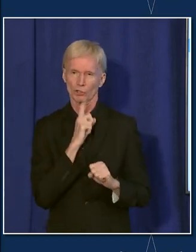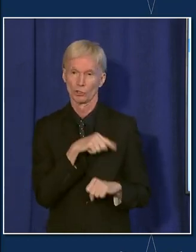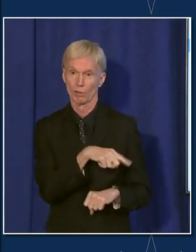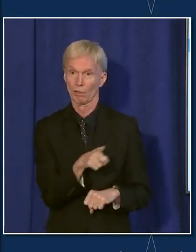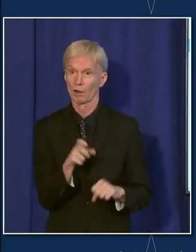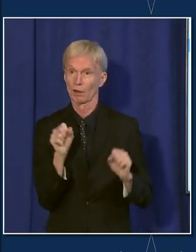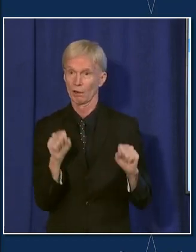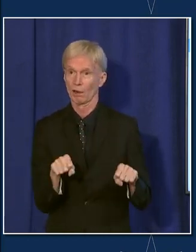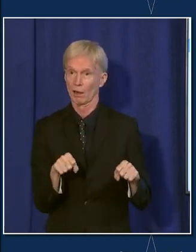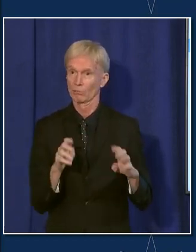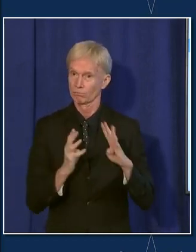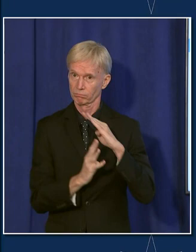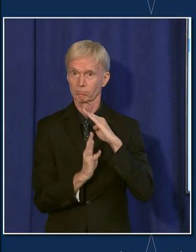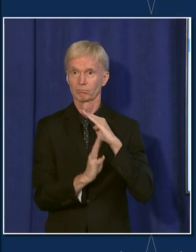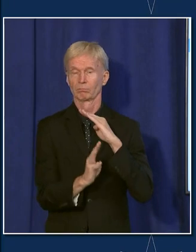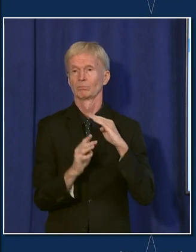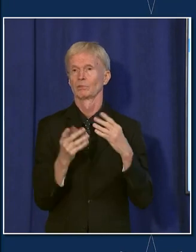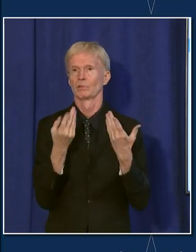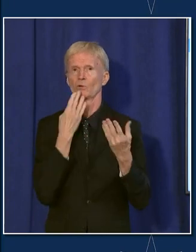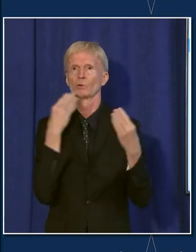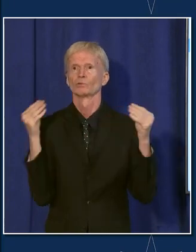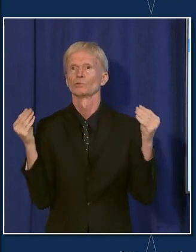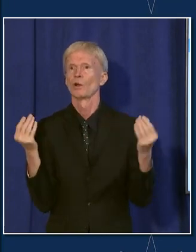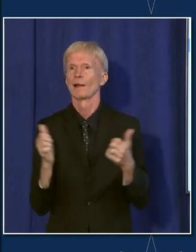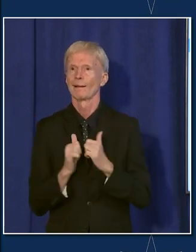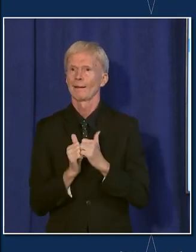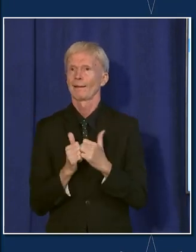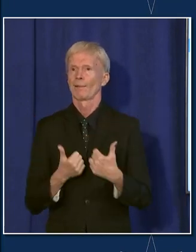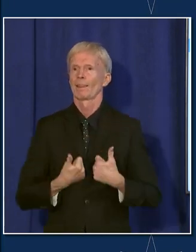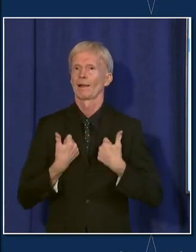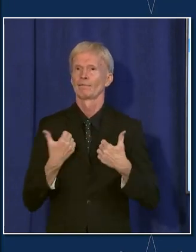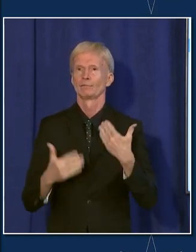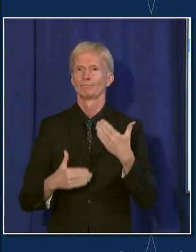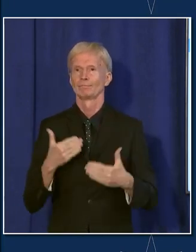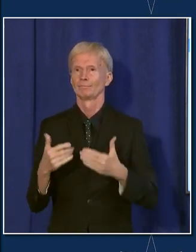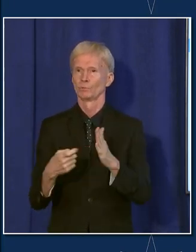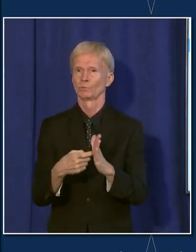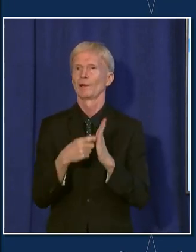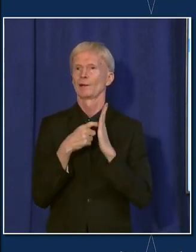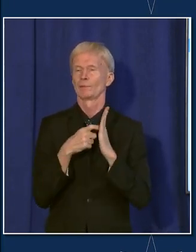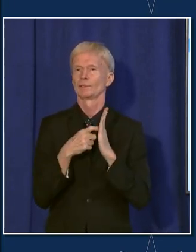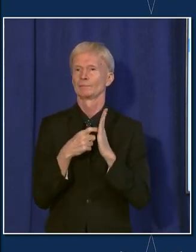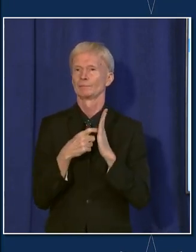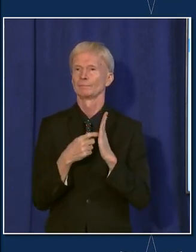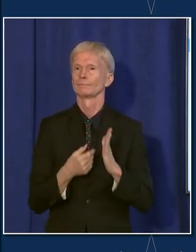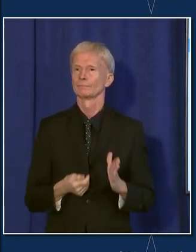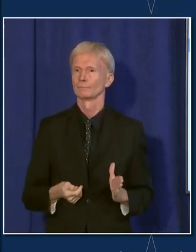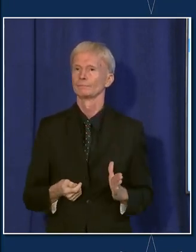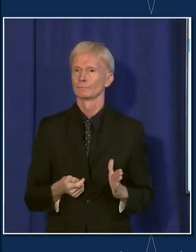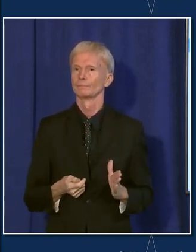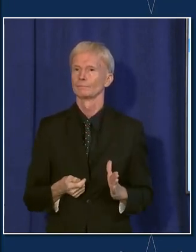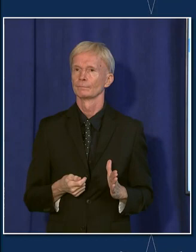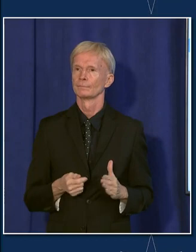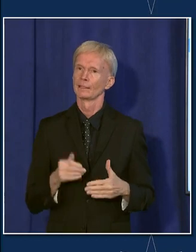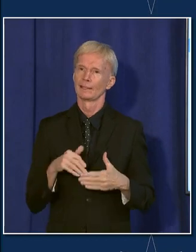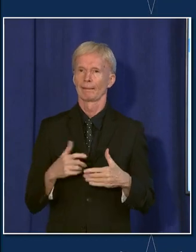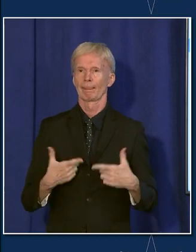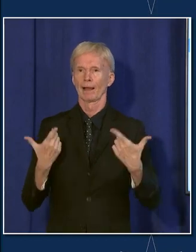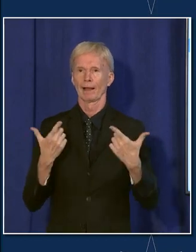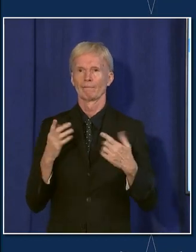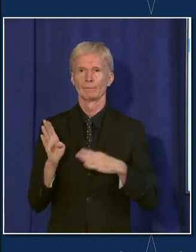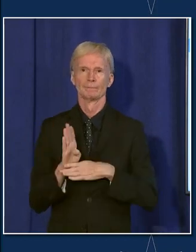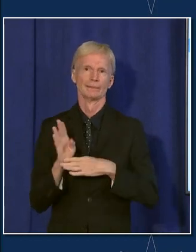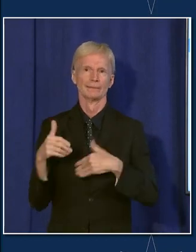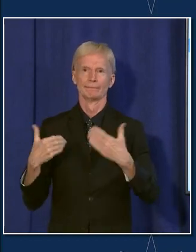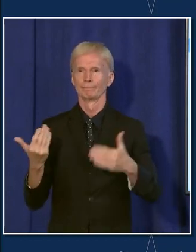access, go to the grocery store, you know, can do these things that are required sort of, you know, within life. And I think